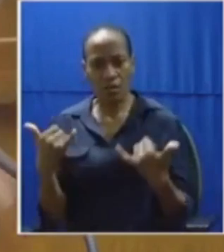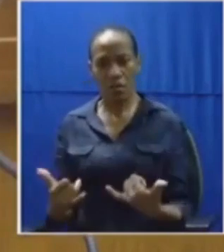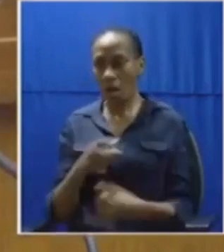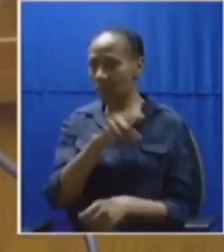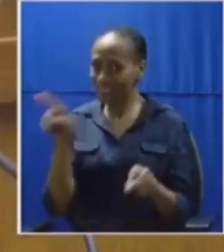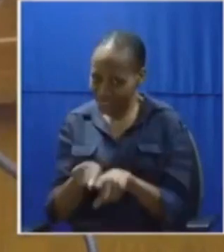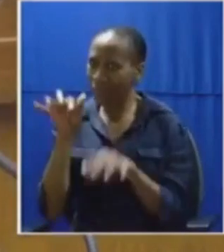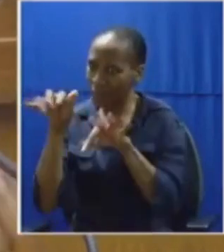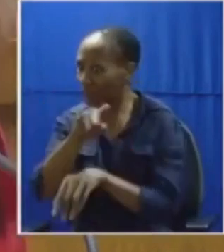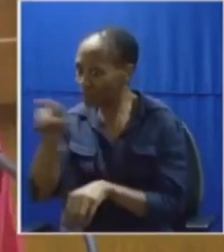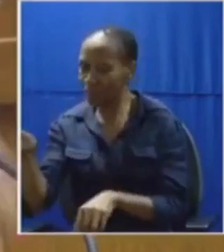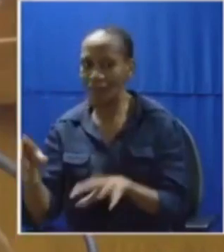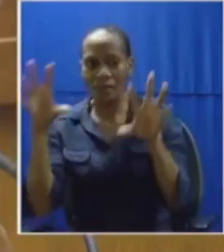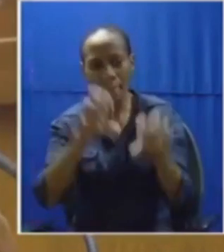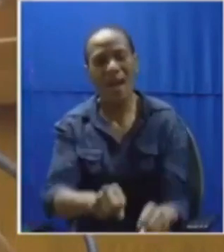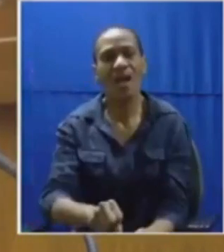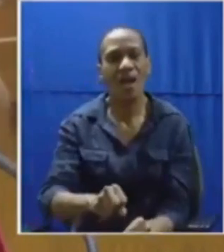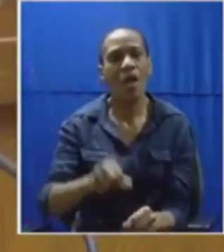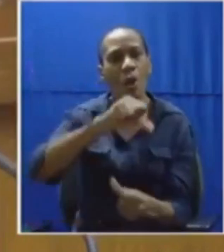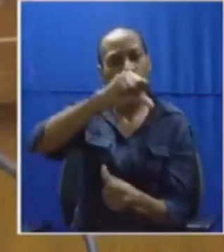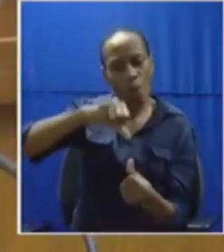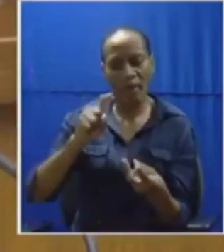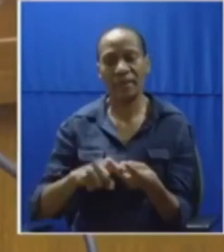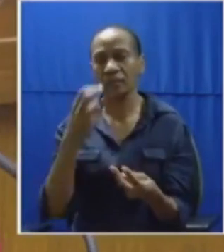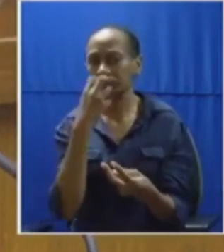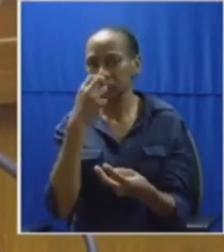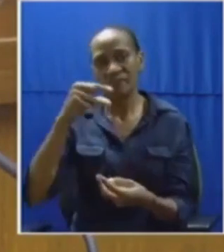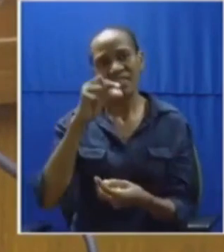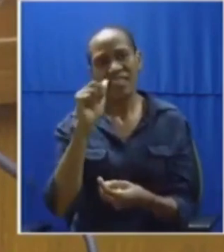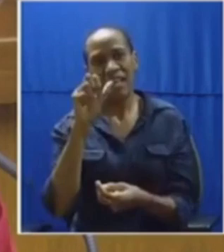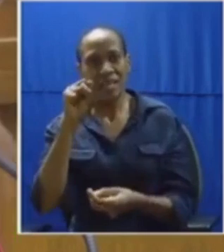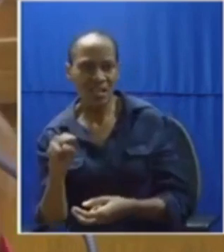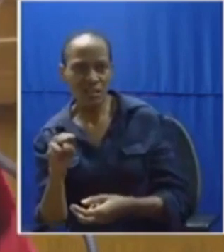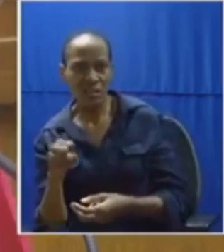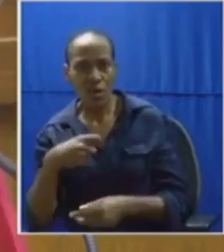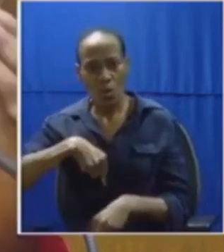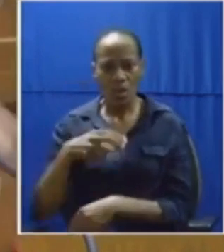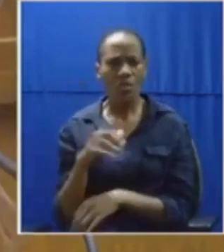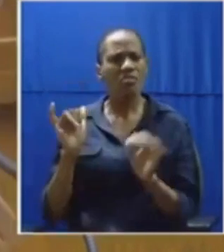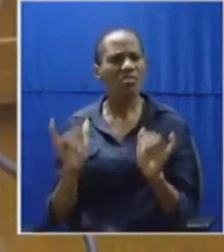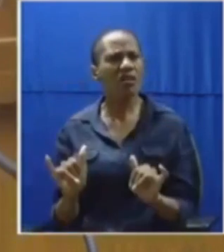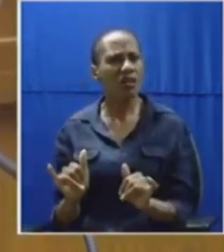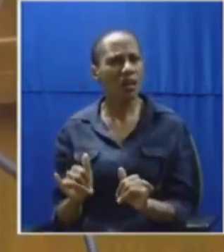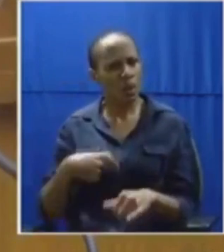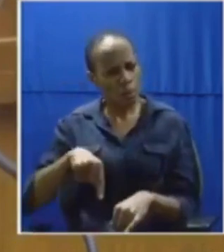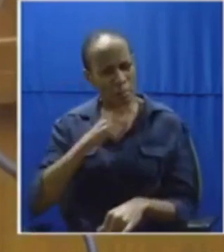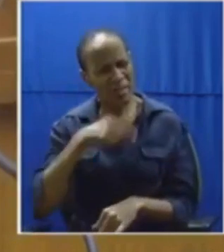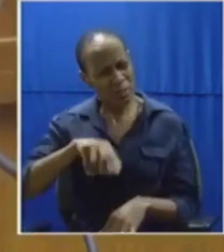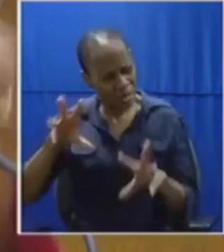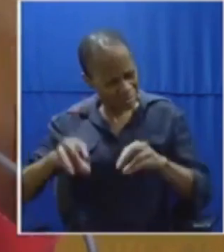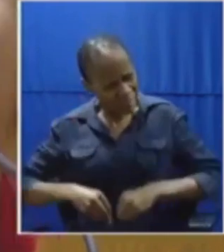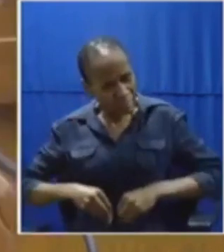take the oil and gas under our own watch, yet we claim to have defeated colonialism.